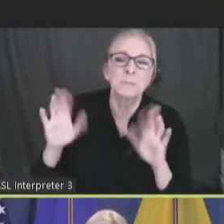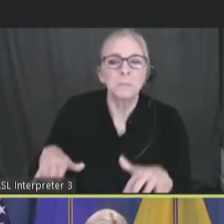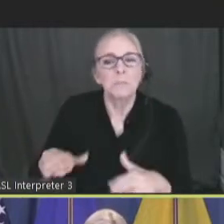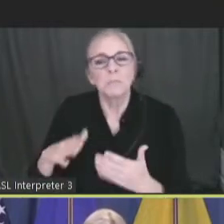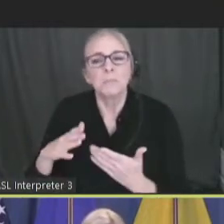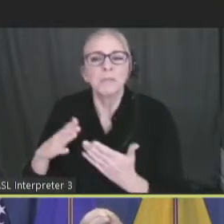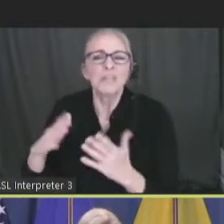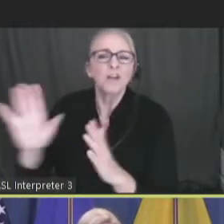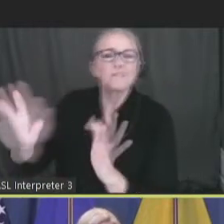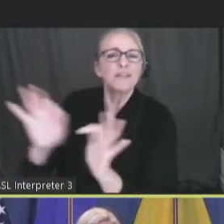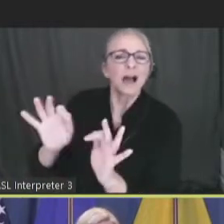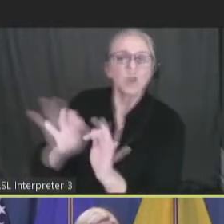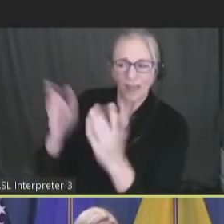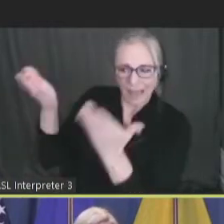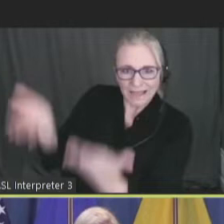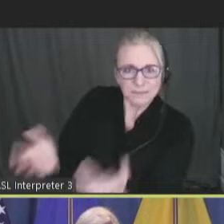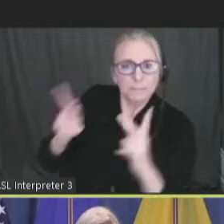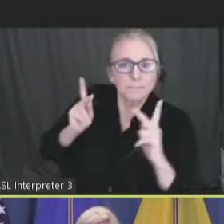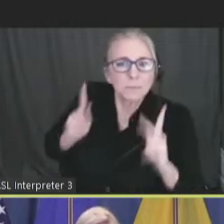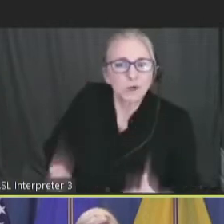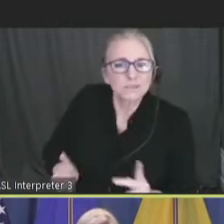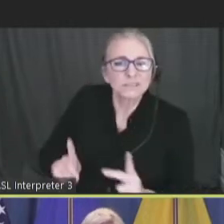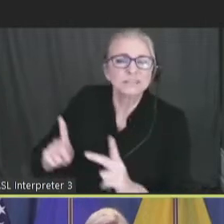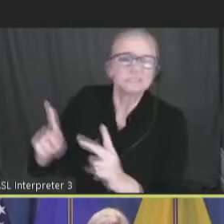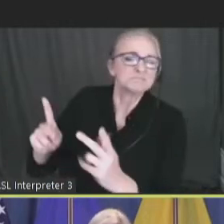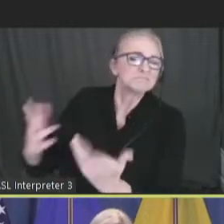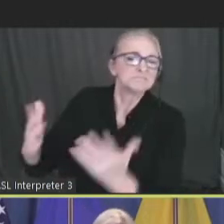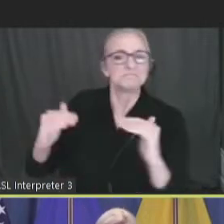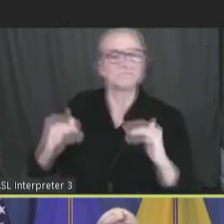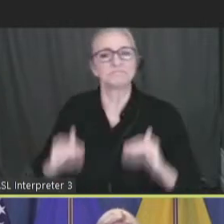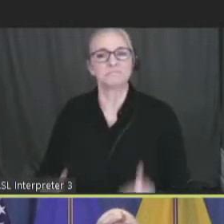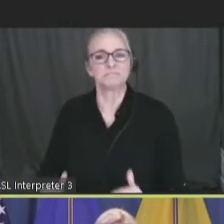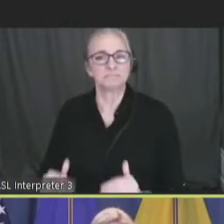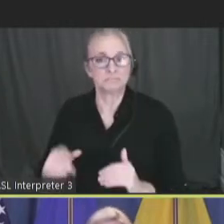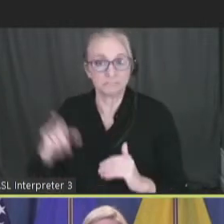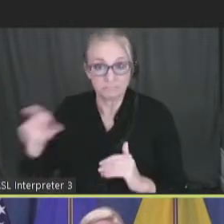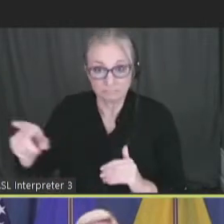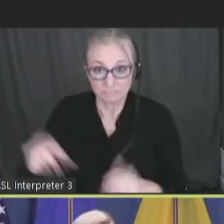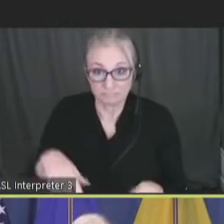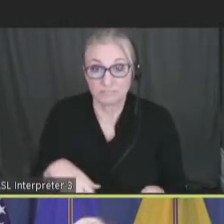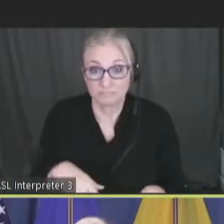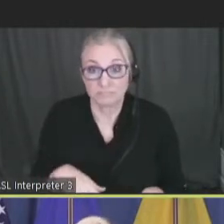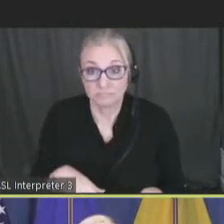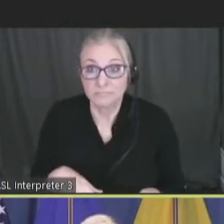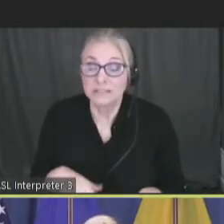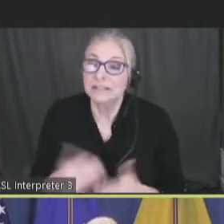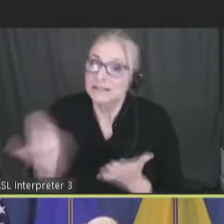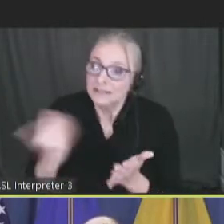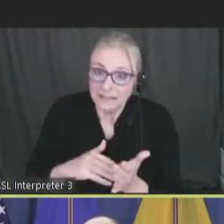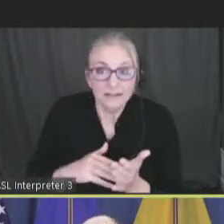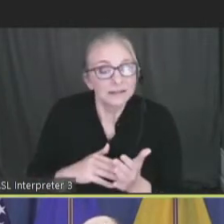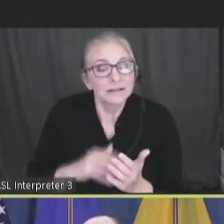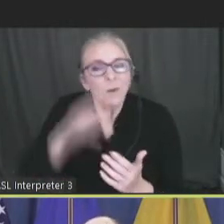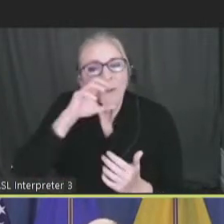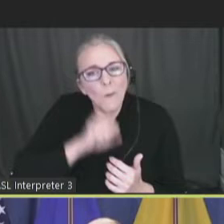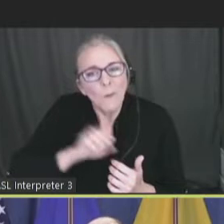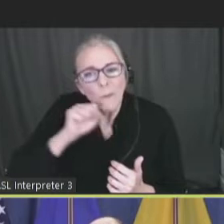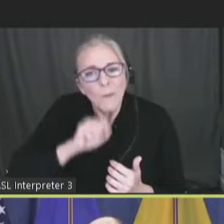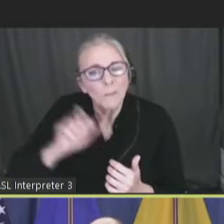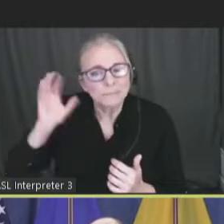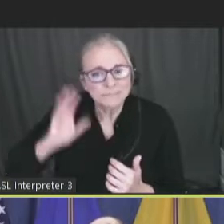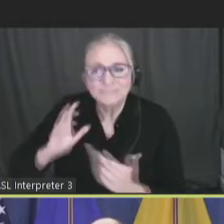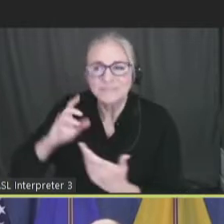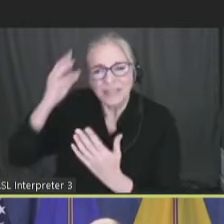value, that lower scale of health. And again, that came to light